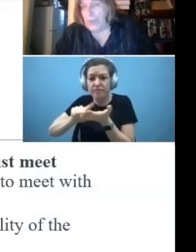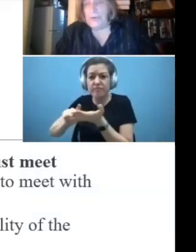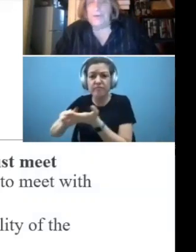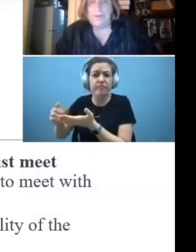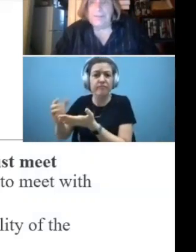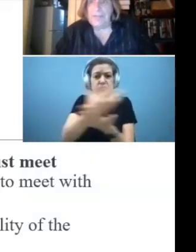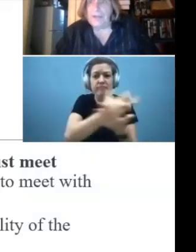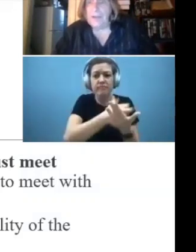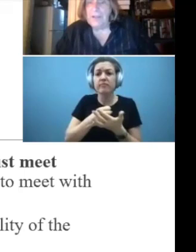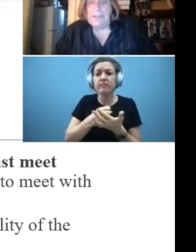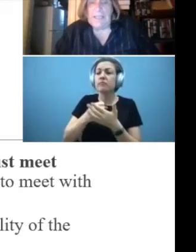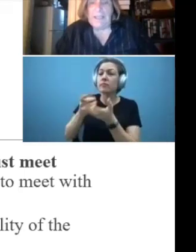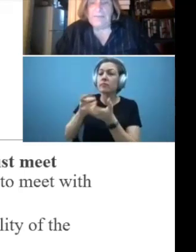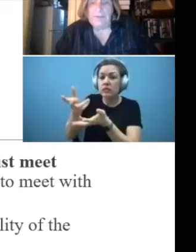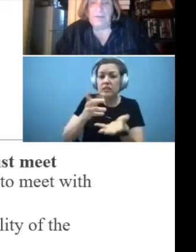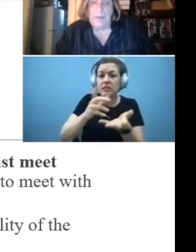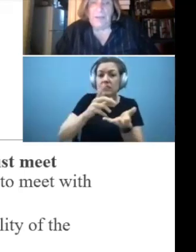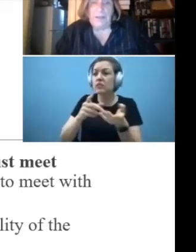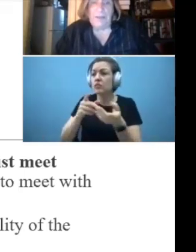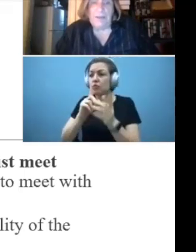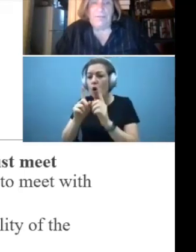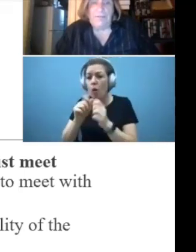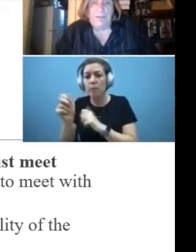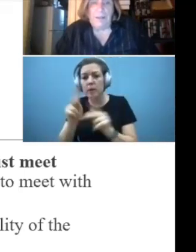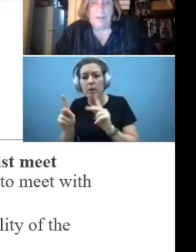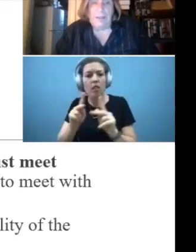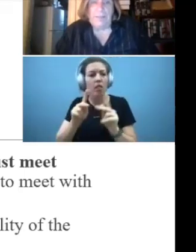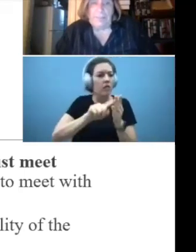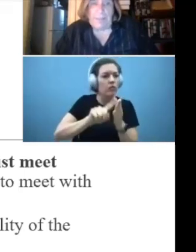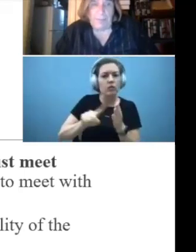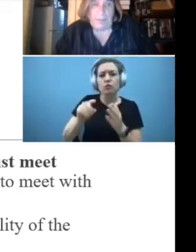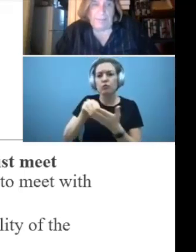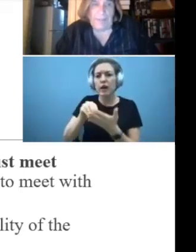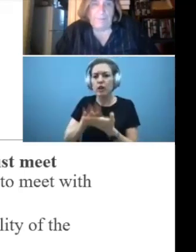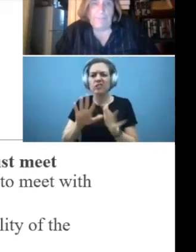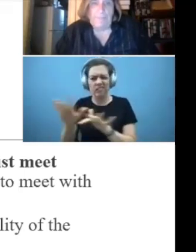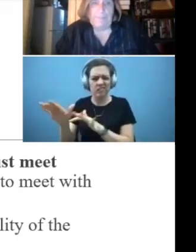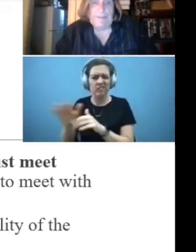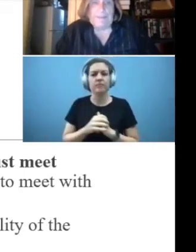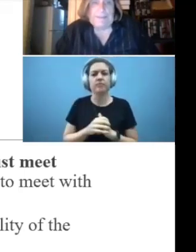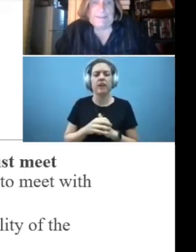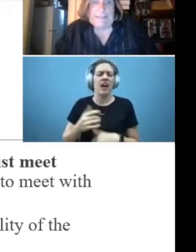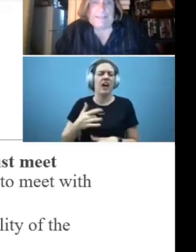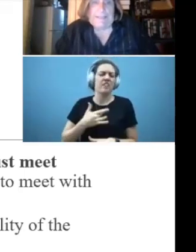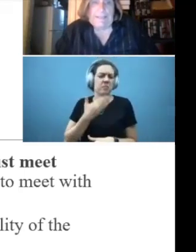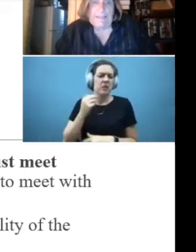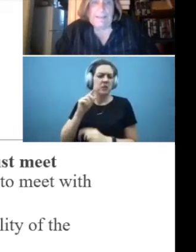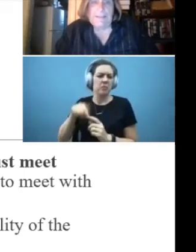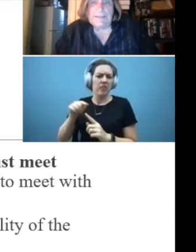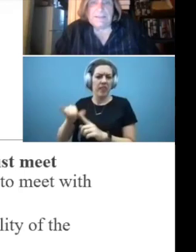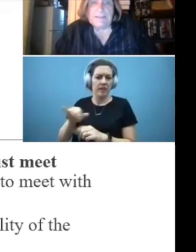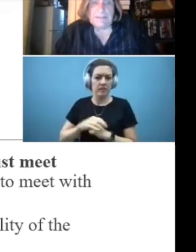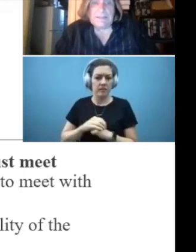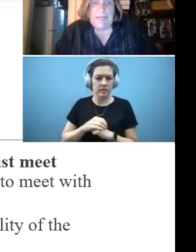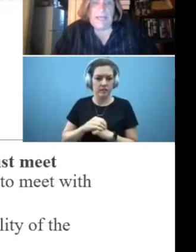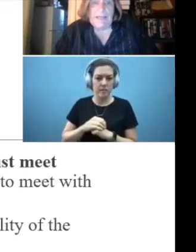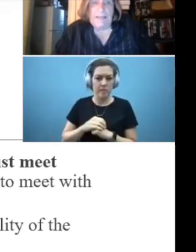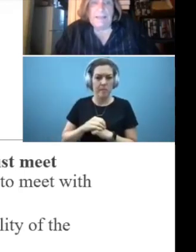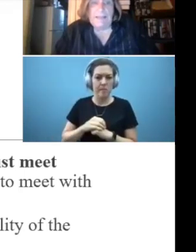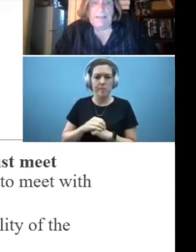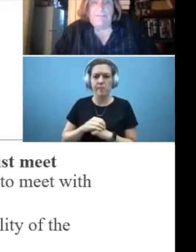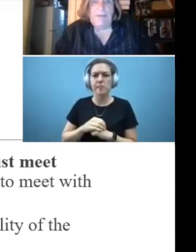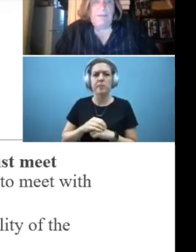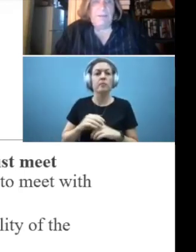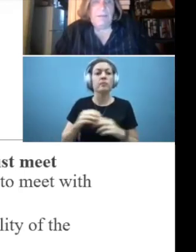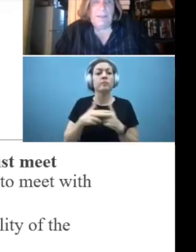review the record, et cetera. And so I, you know, I feel a little bit better about that. Uh, slide